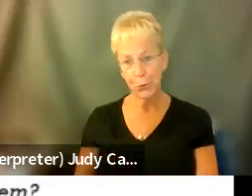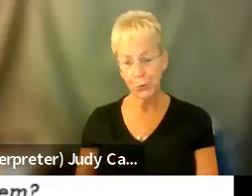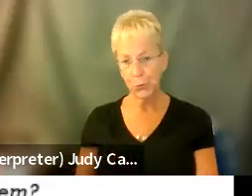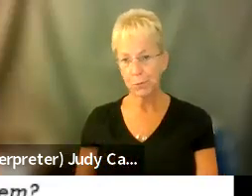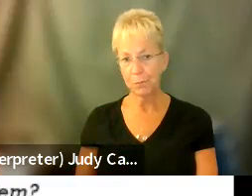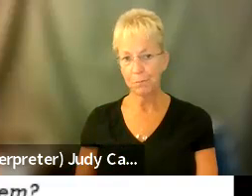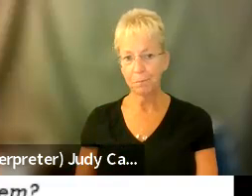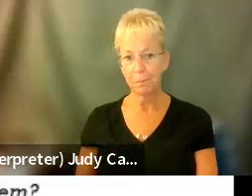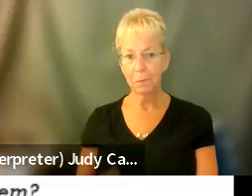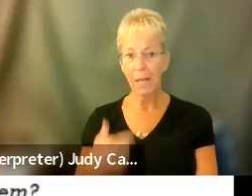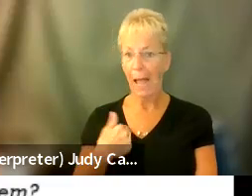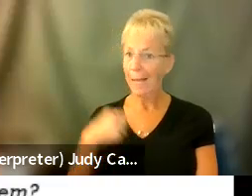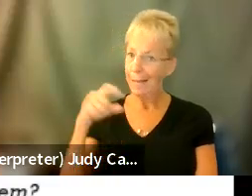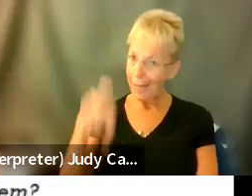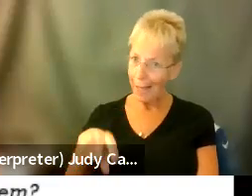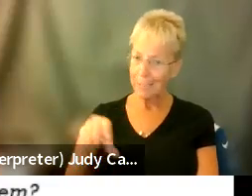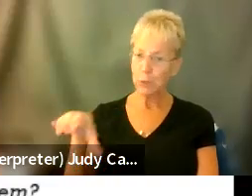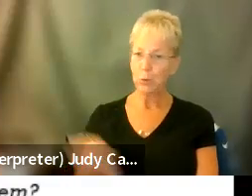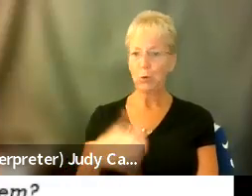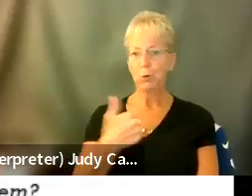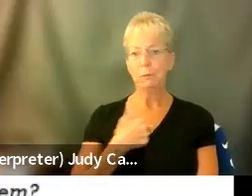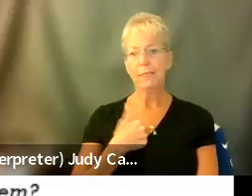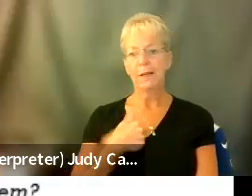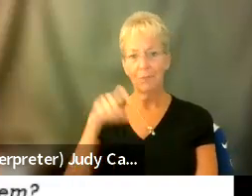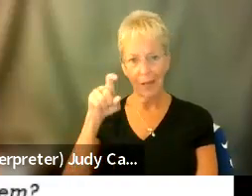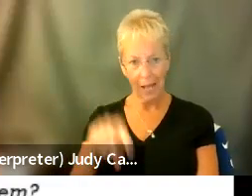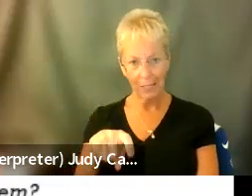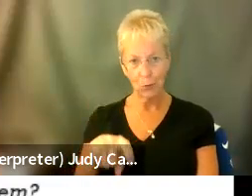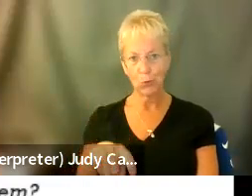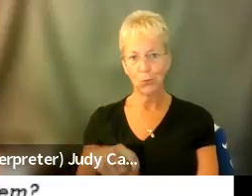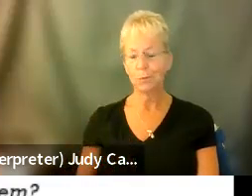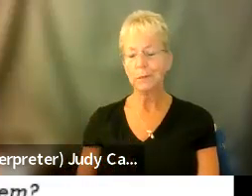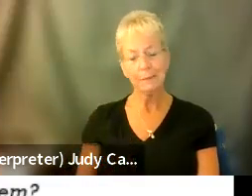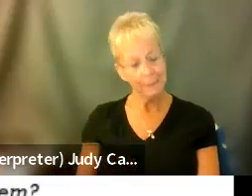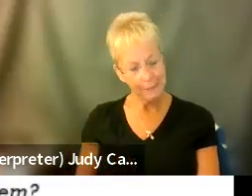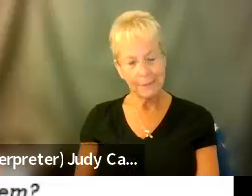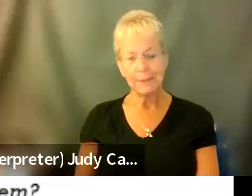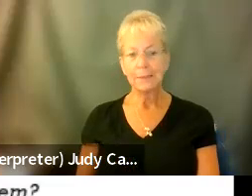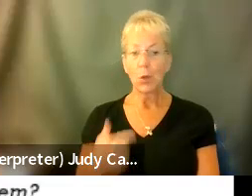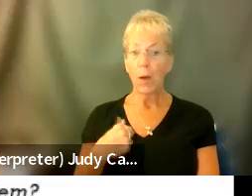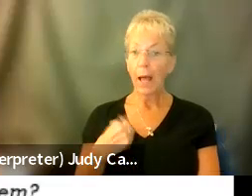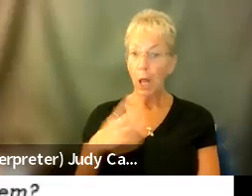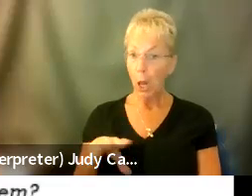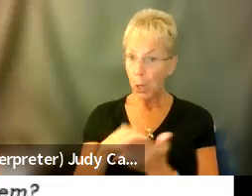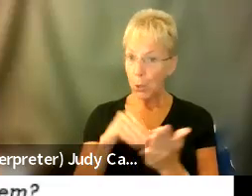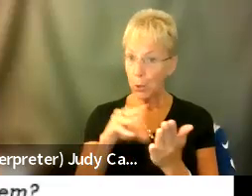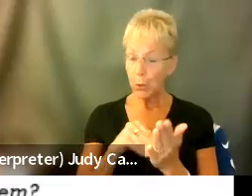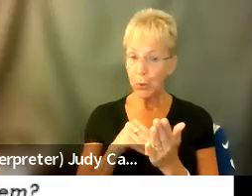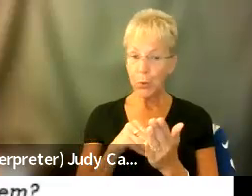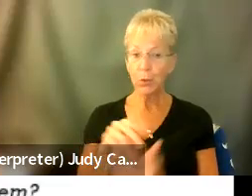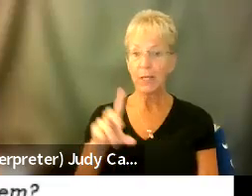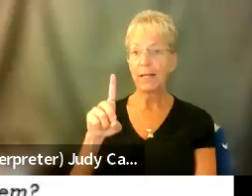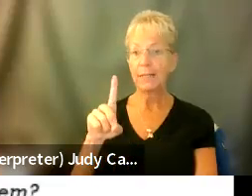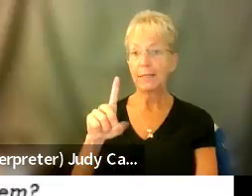became something I had to do. In order to survive. What I found was DLCV.